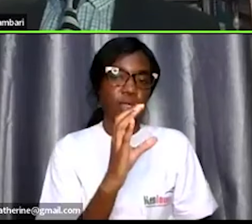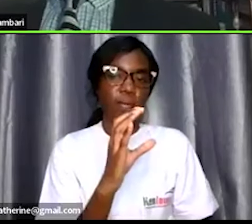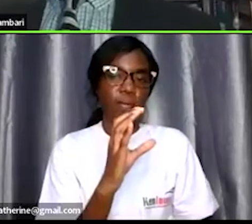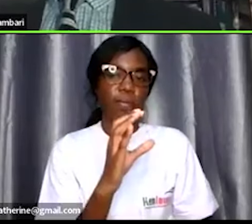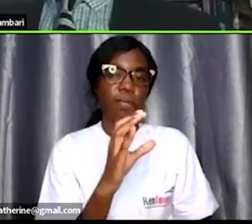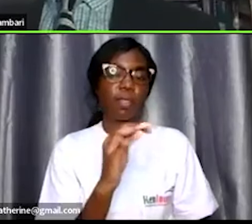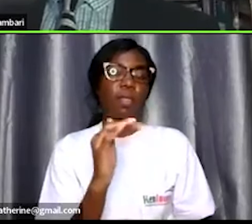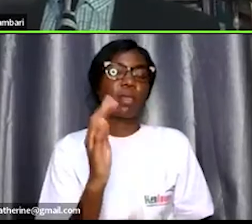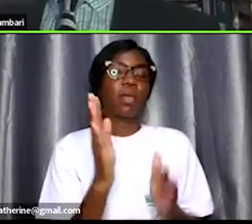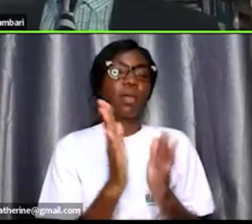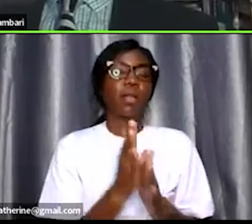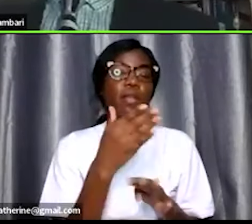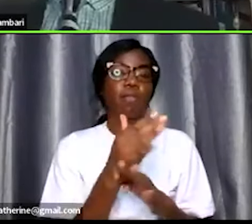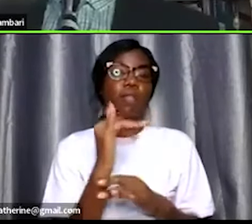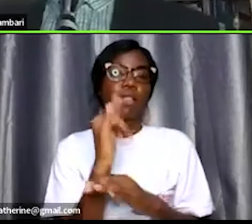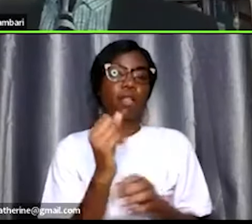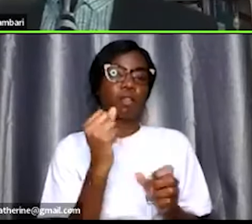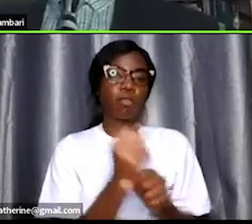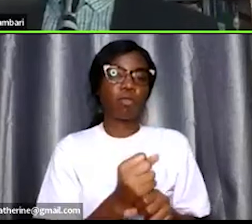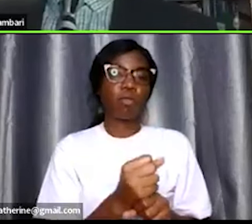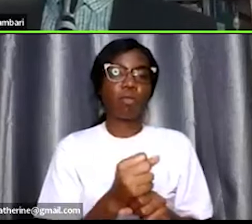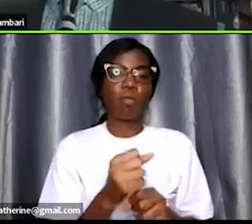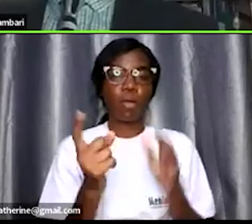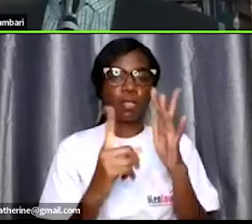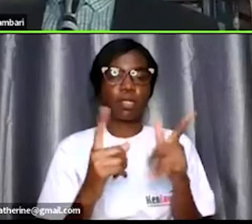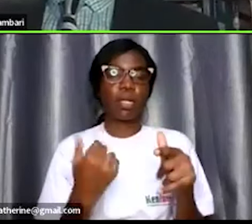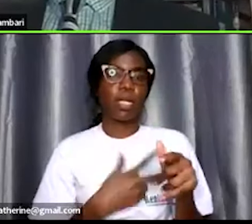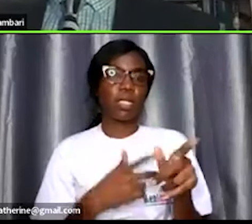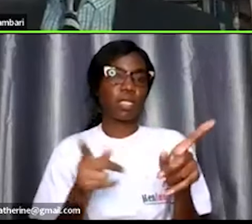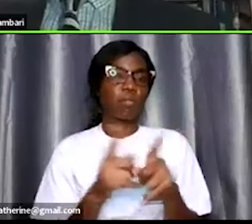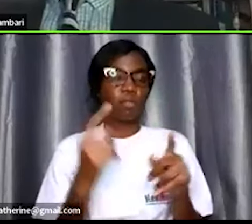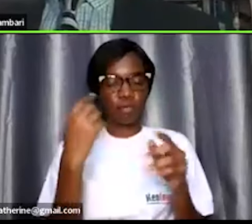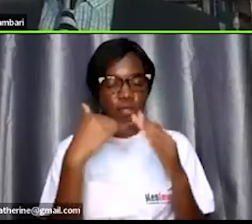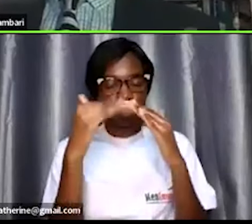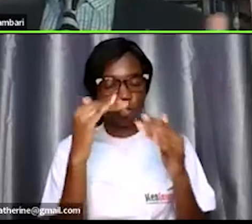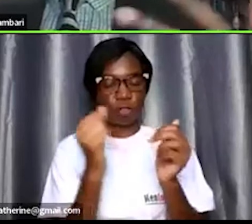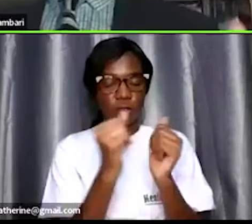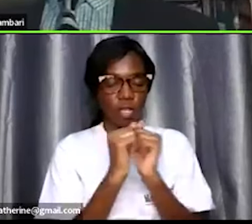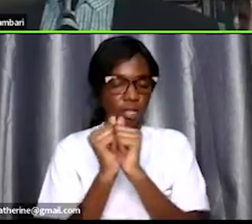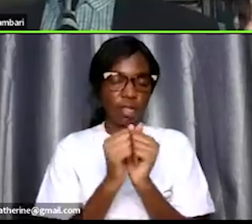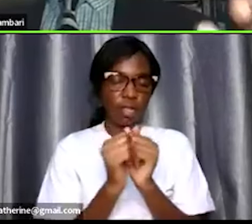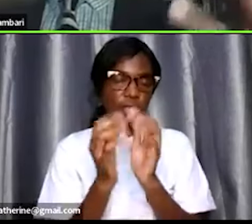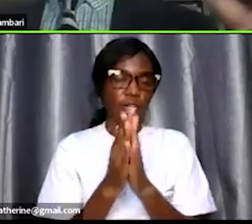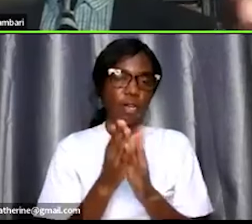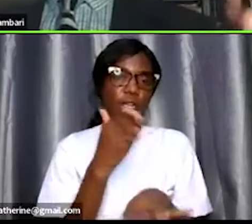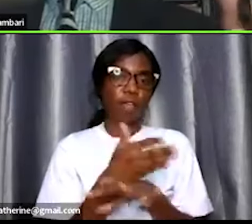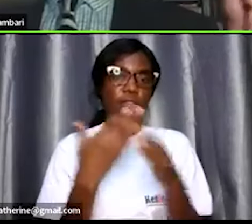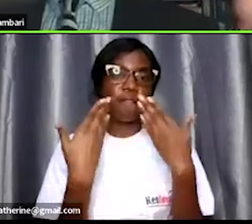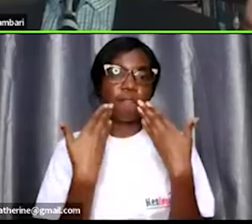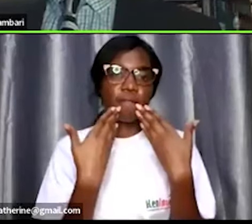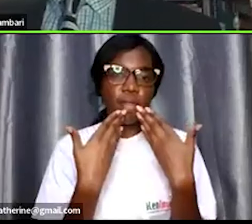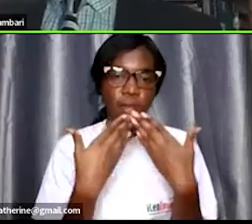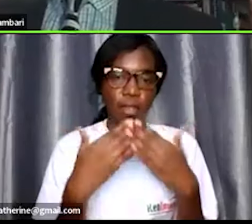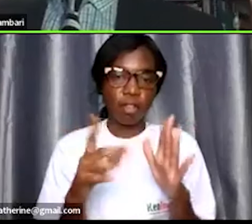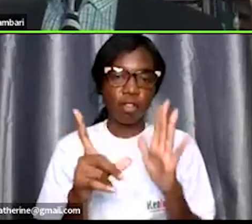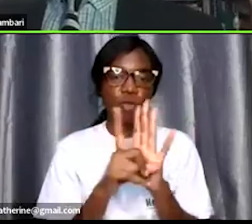after that he came and did masters in fact we were in the same university together and immediately he finished because the law changed